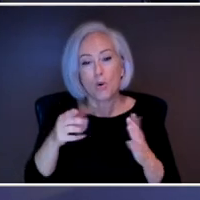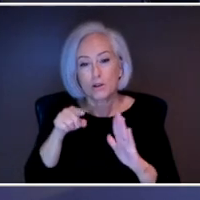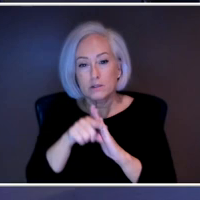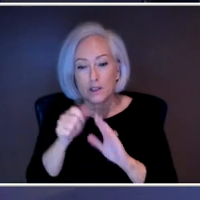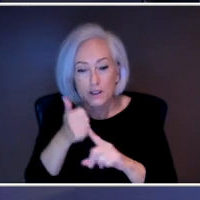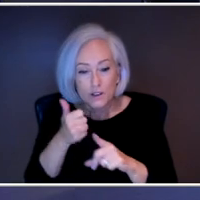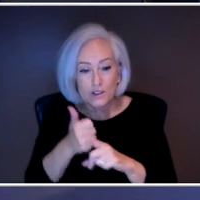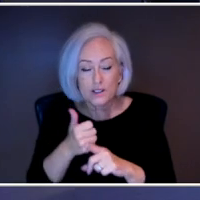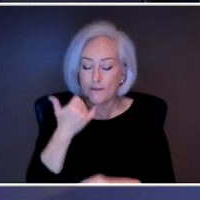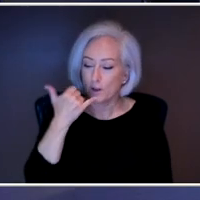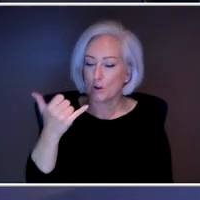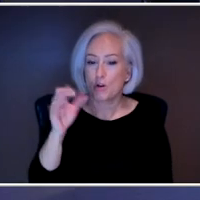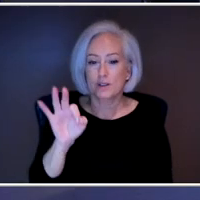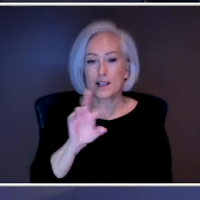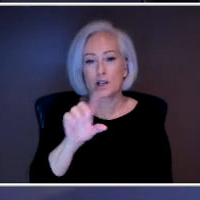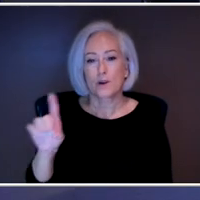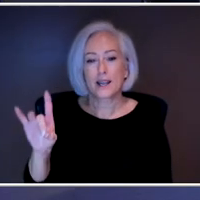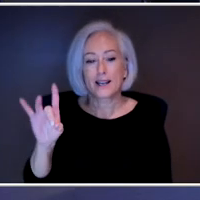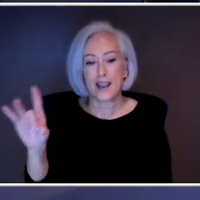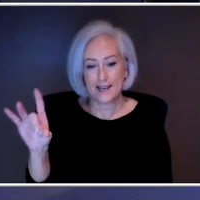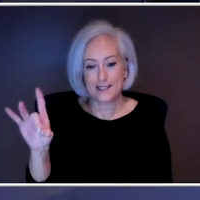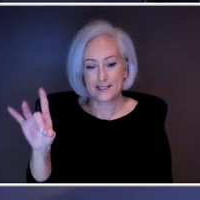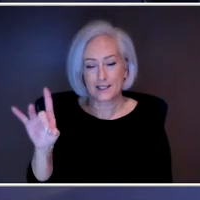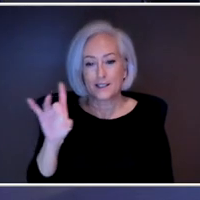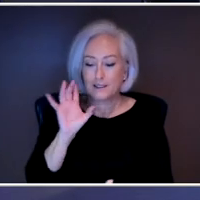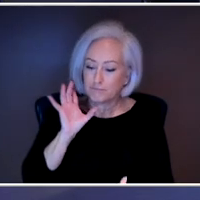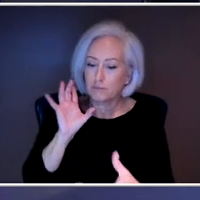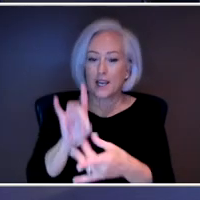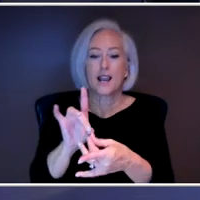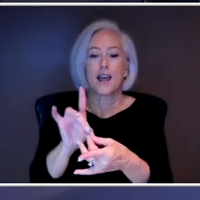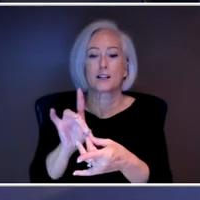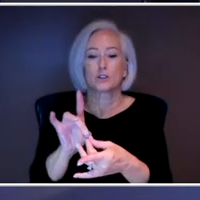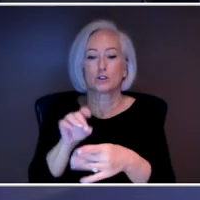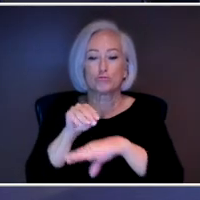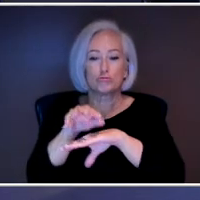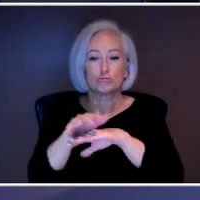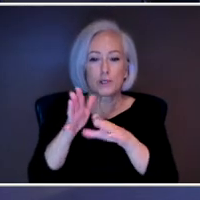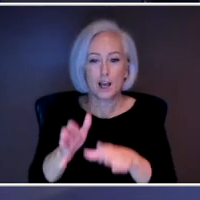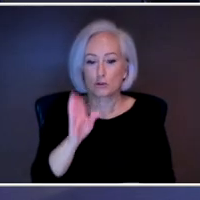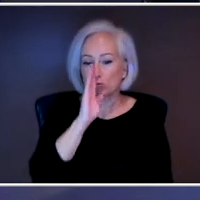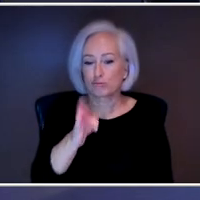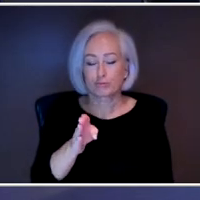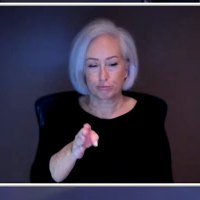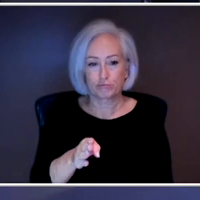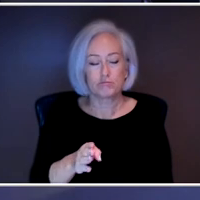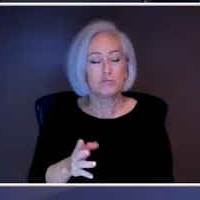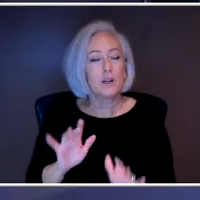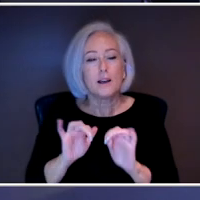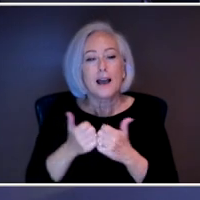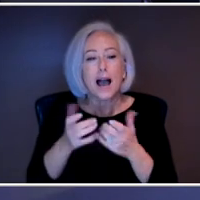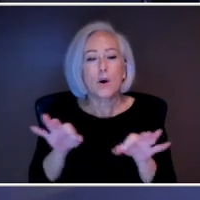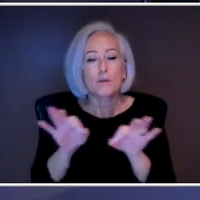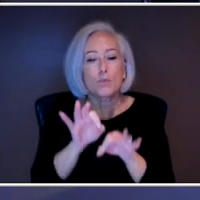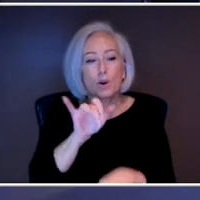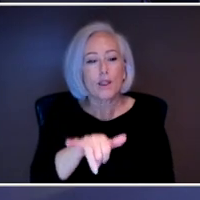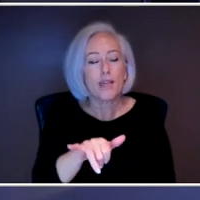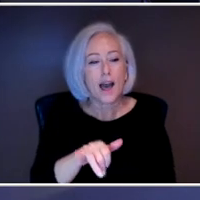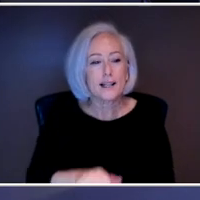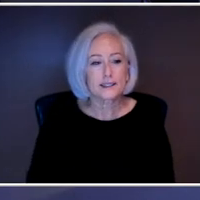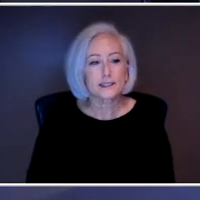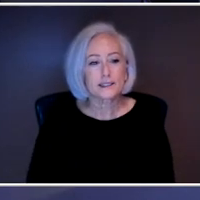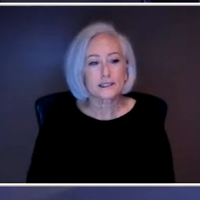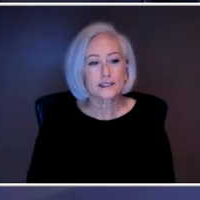directly to a crisis counselor. Dr. K, how important was that in the moment and moving forward when we